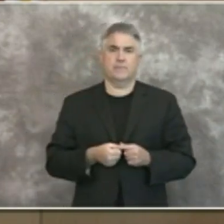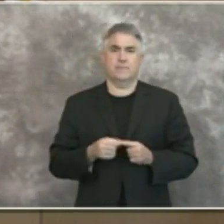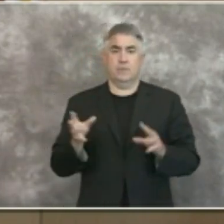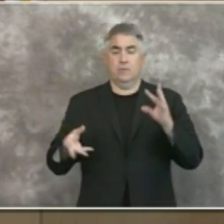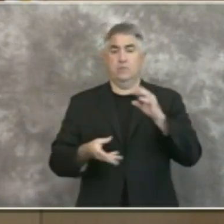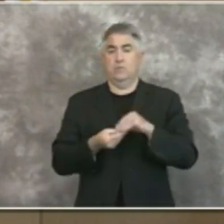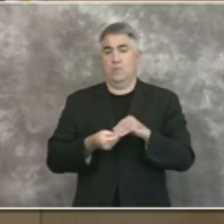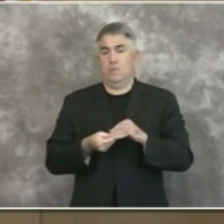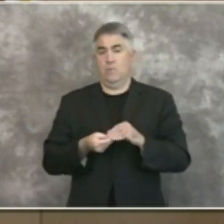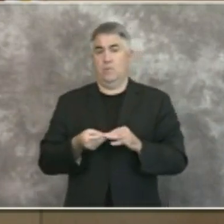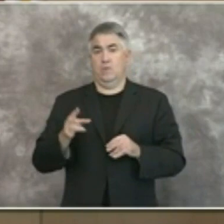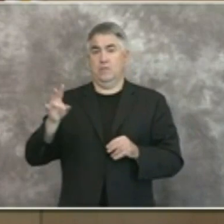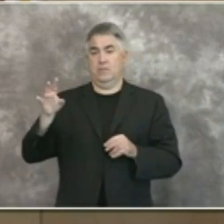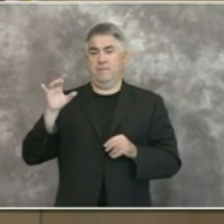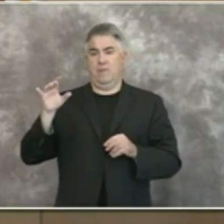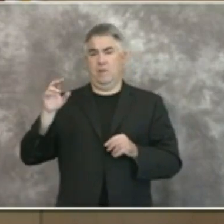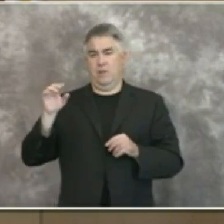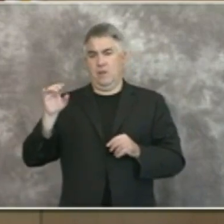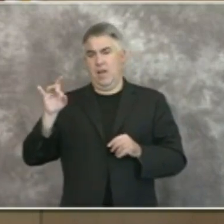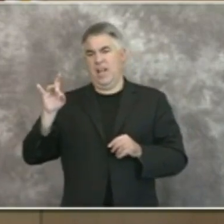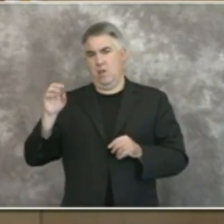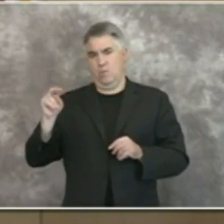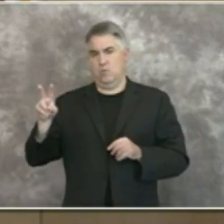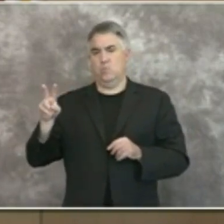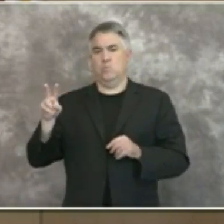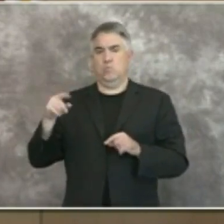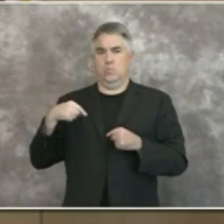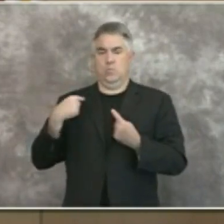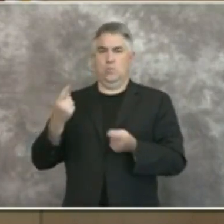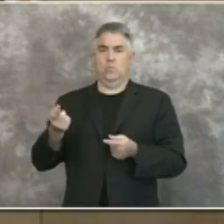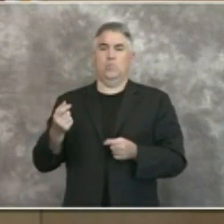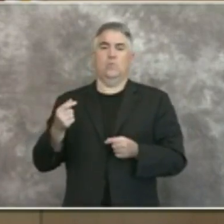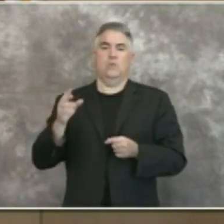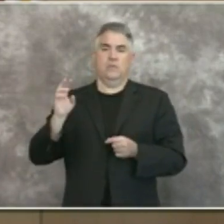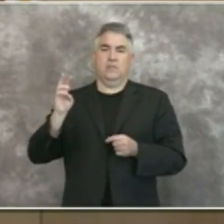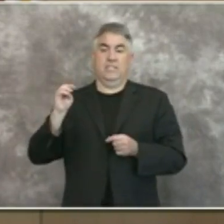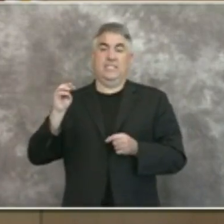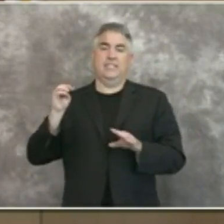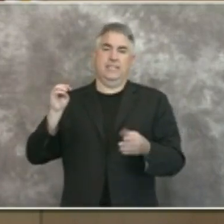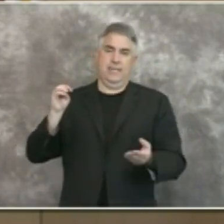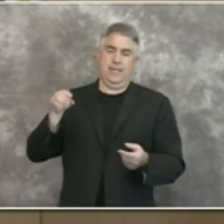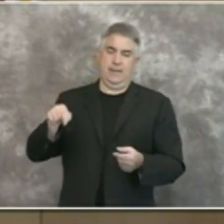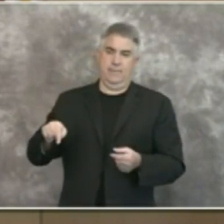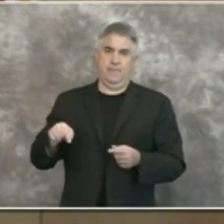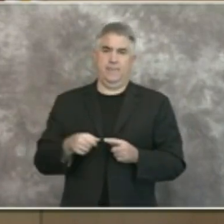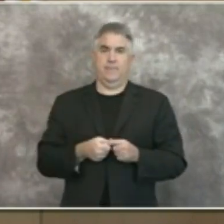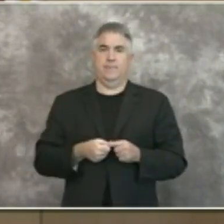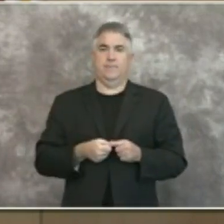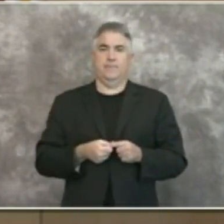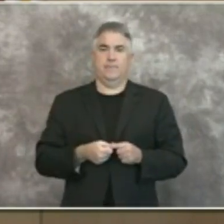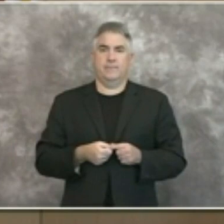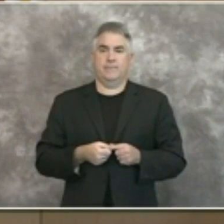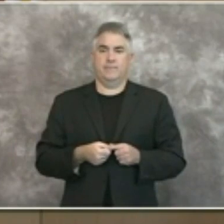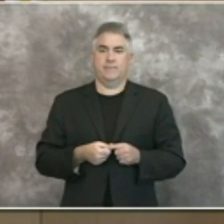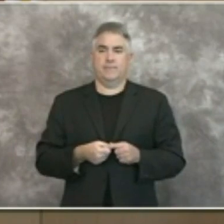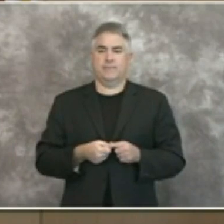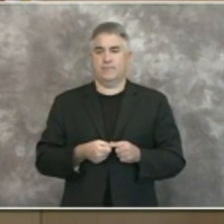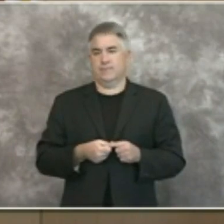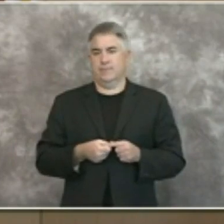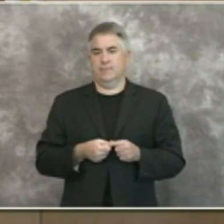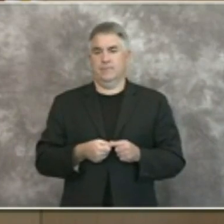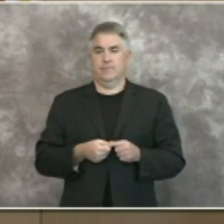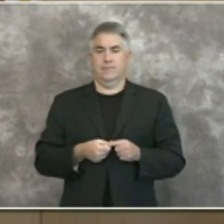at 802 which includes 60 deaths and lastly we have 12 of the 55 active